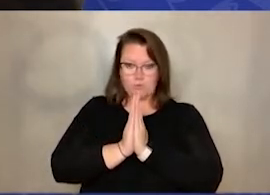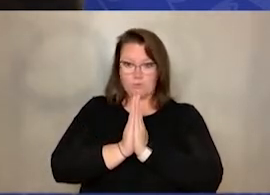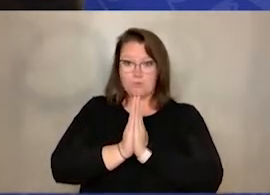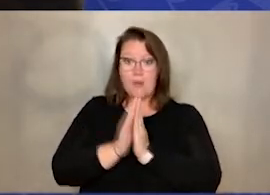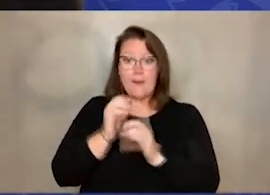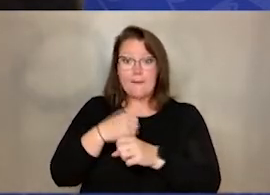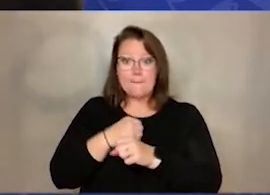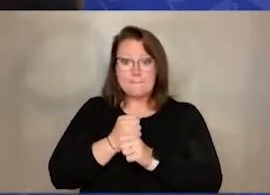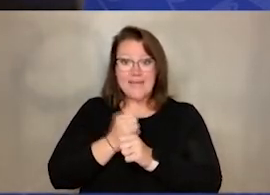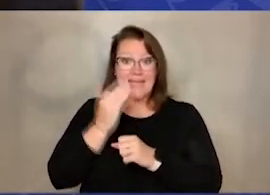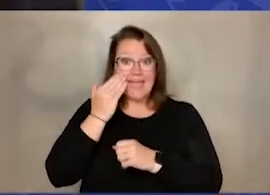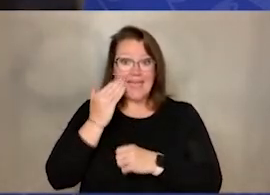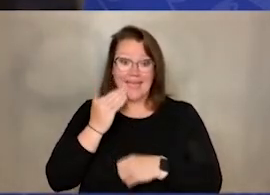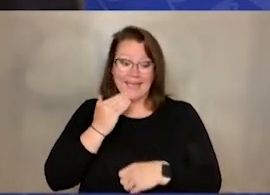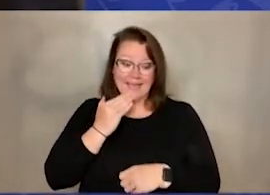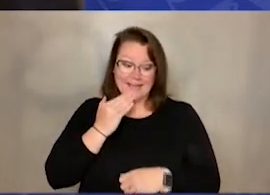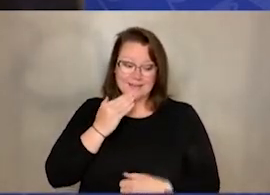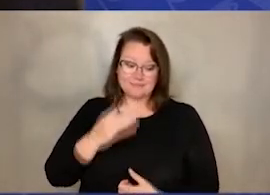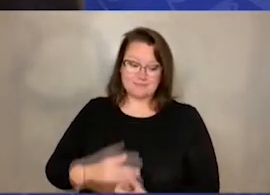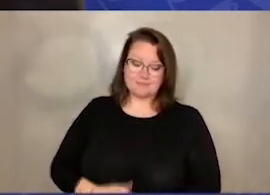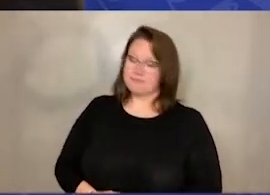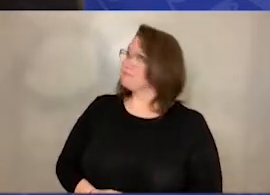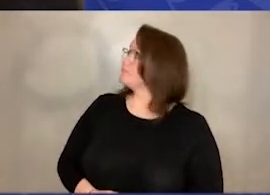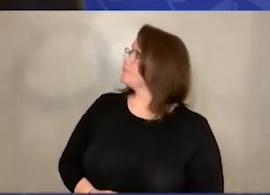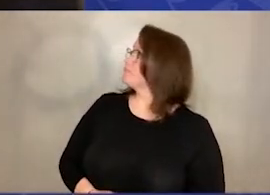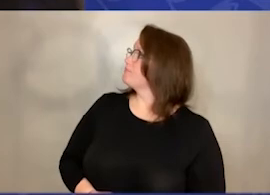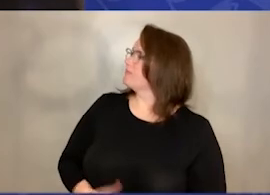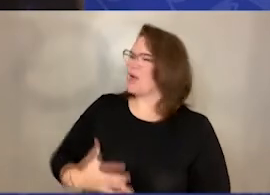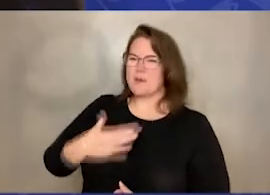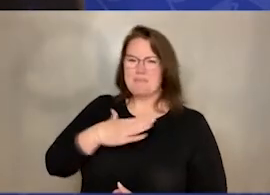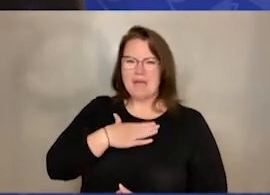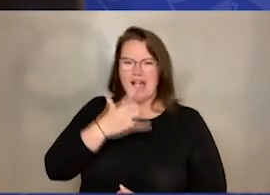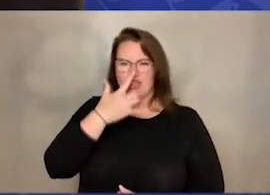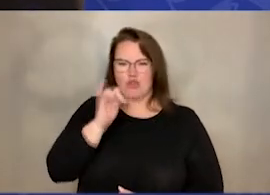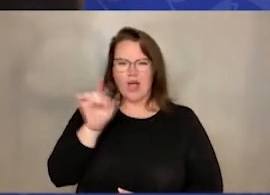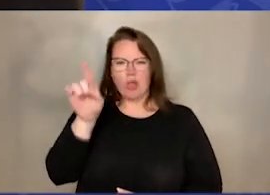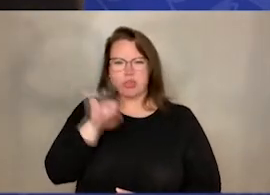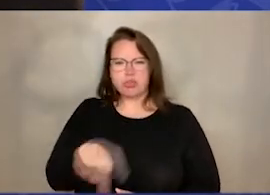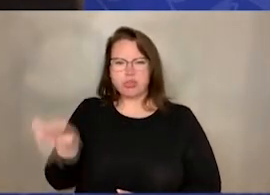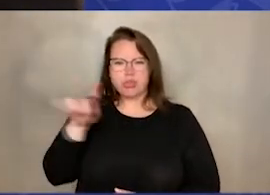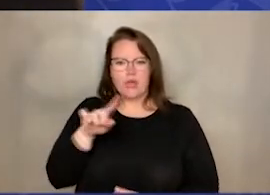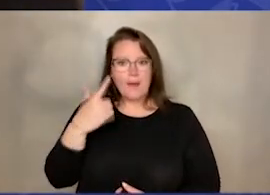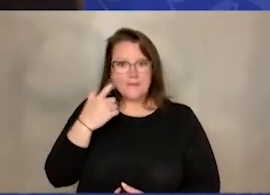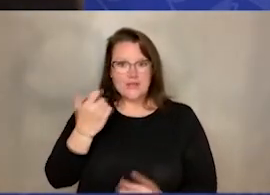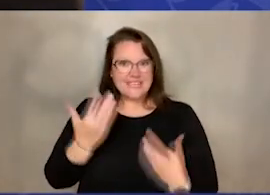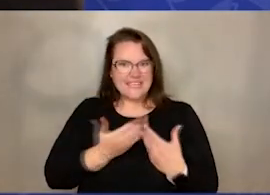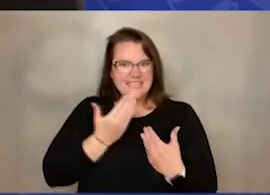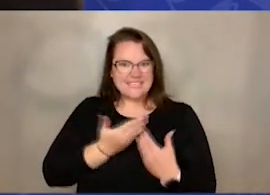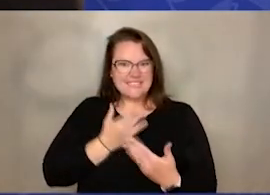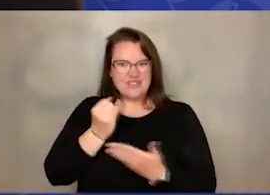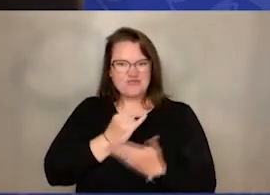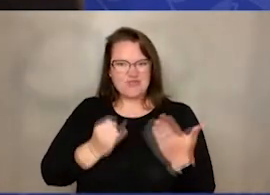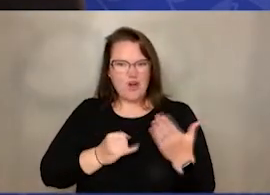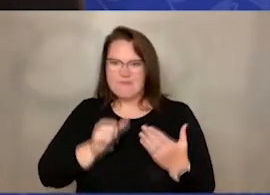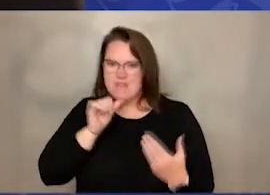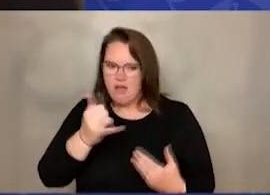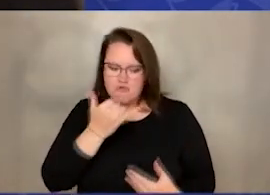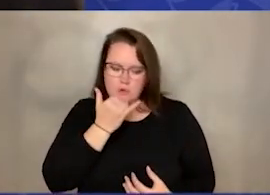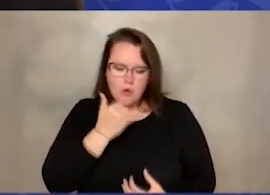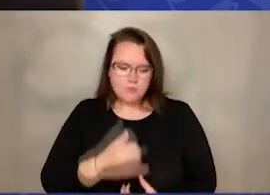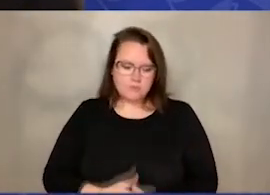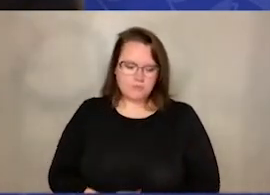snake's head. I'm just going to use a blob because blobs are easy. There's no wrong way to do them.